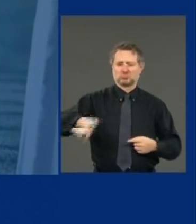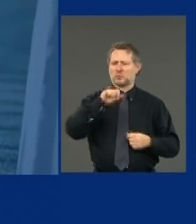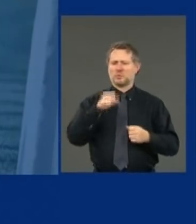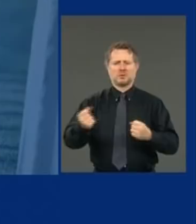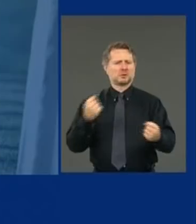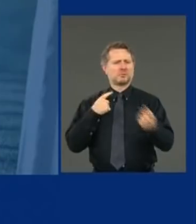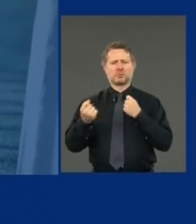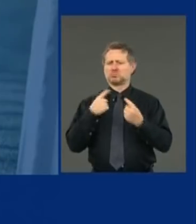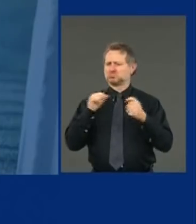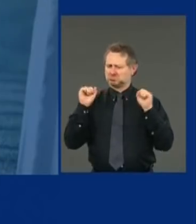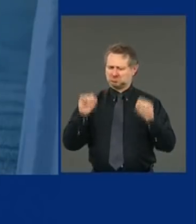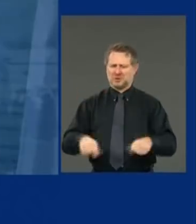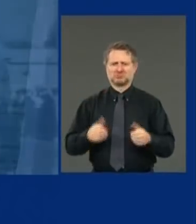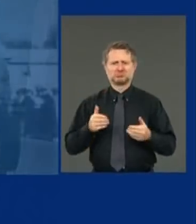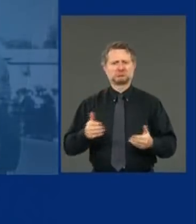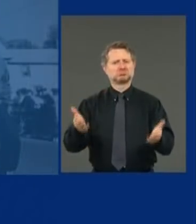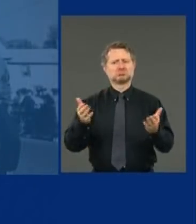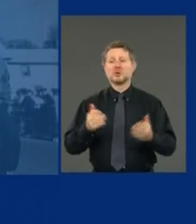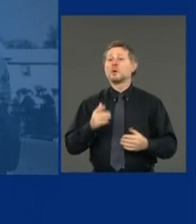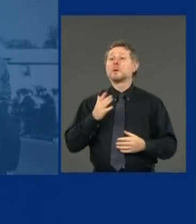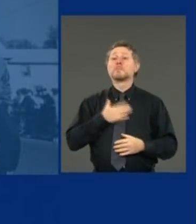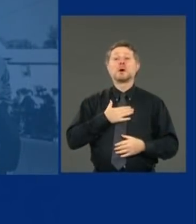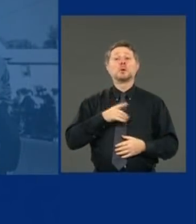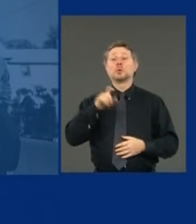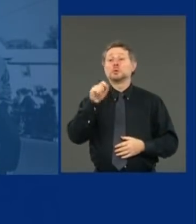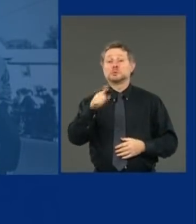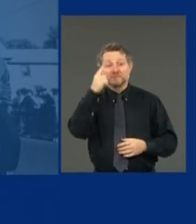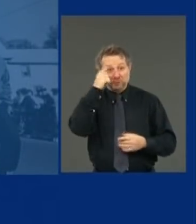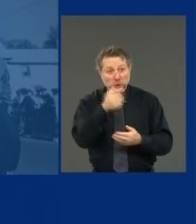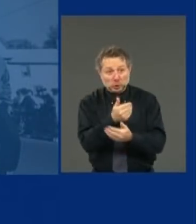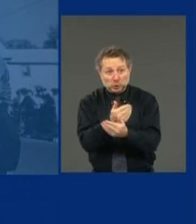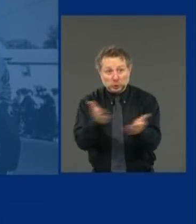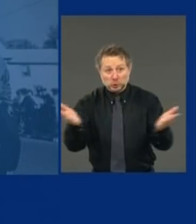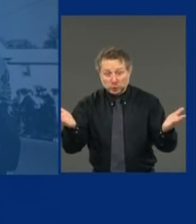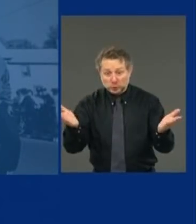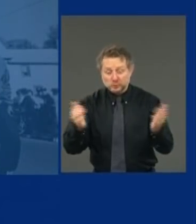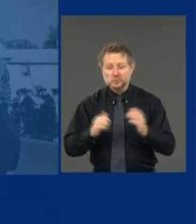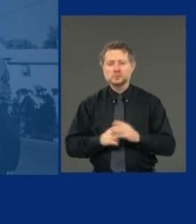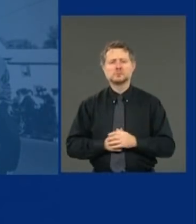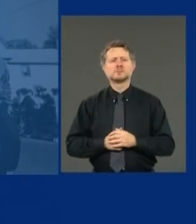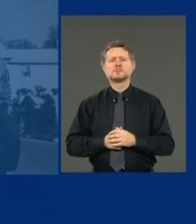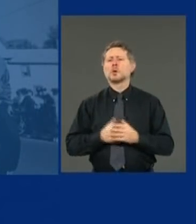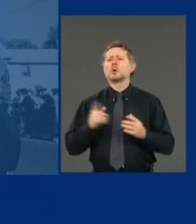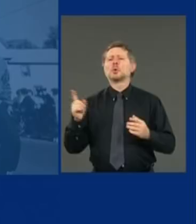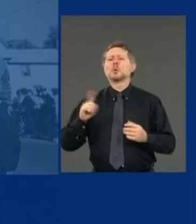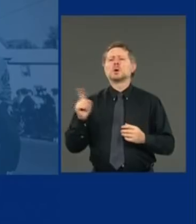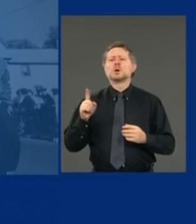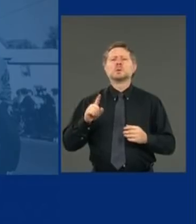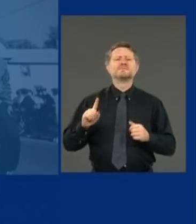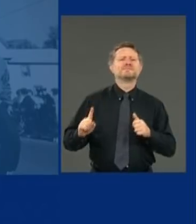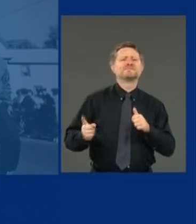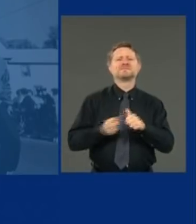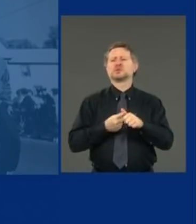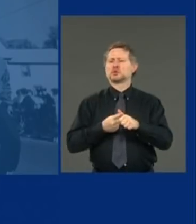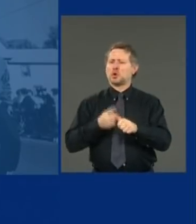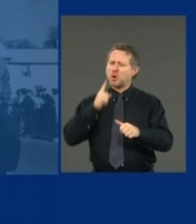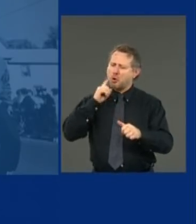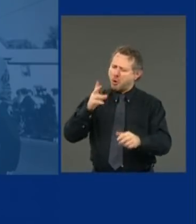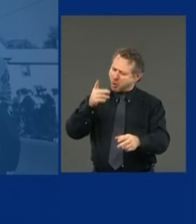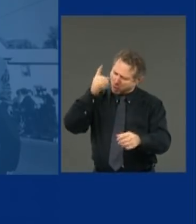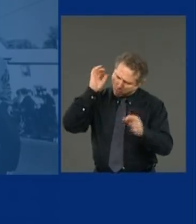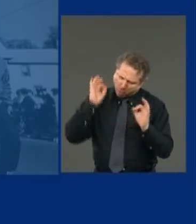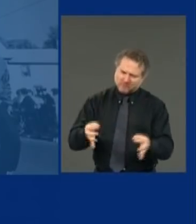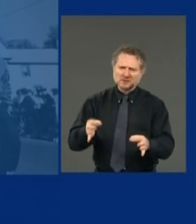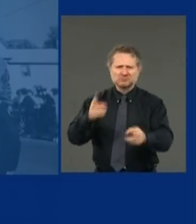Here's my question for you guys today. Where was the first officially recognized Memorial